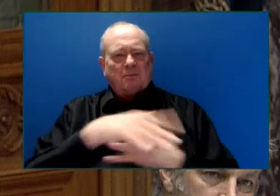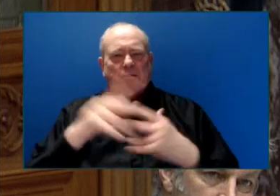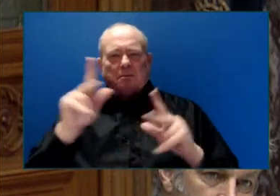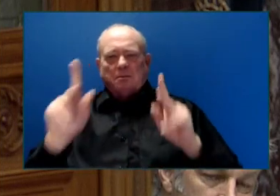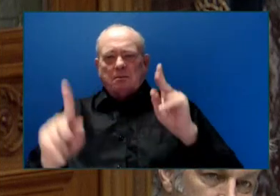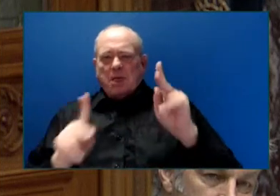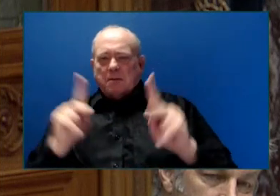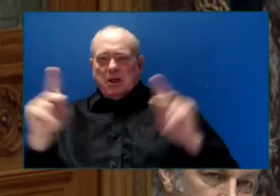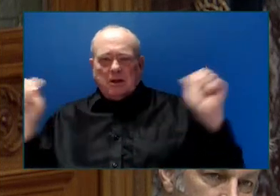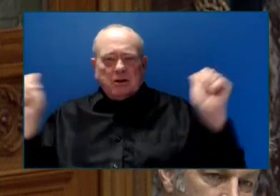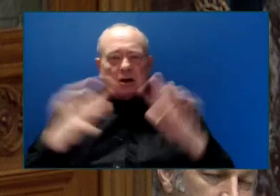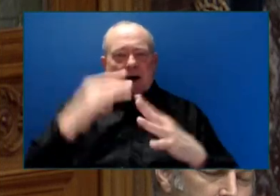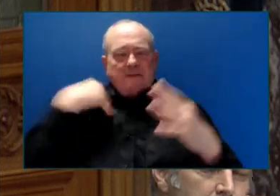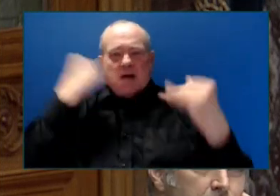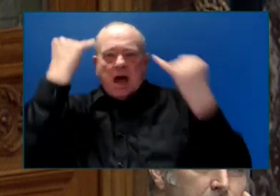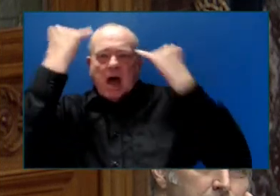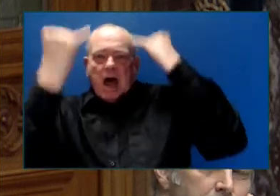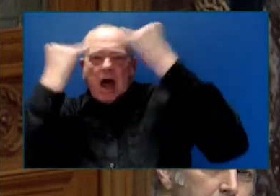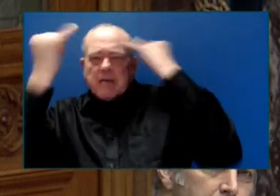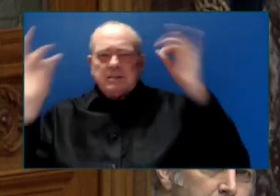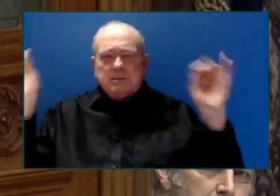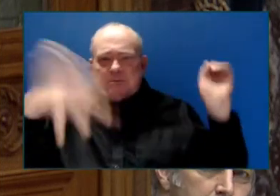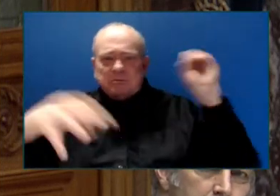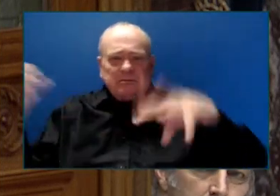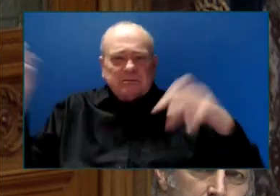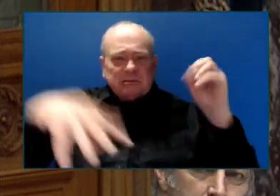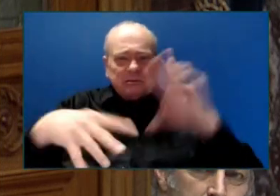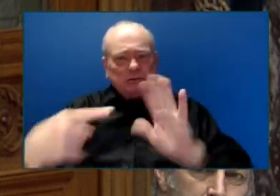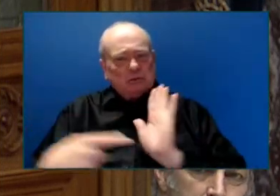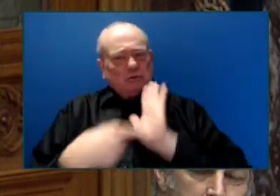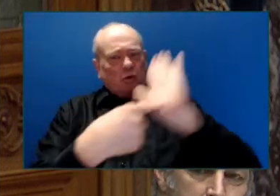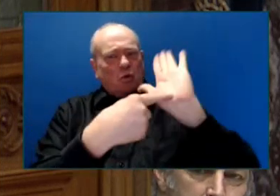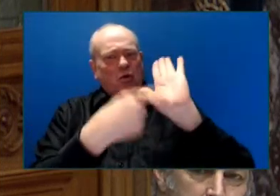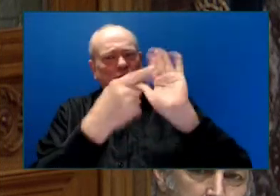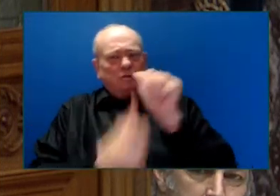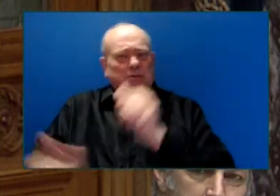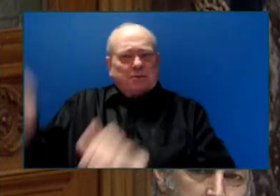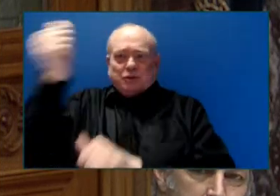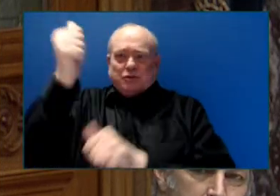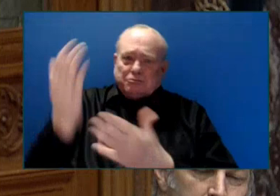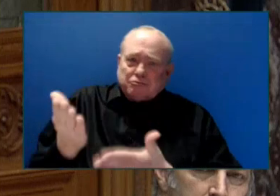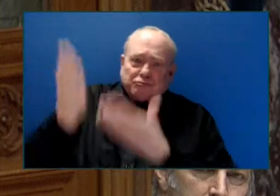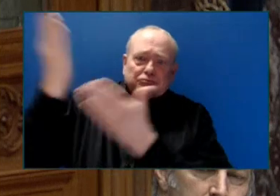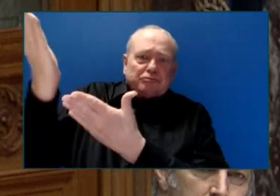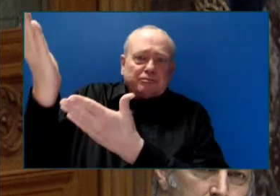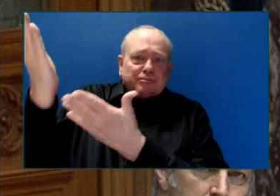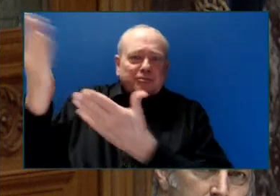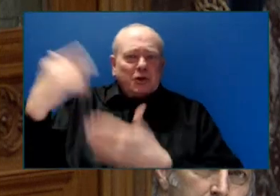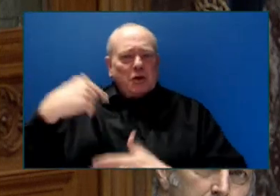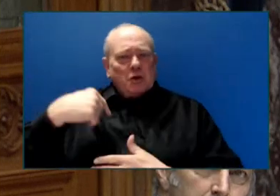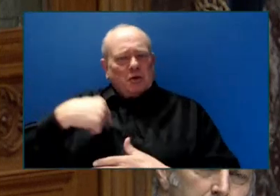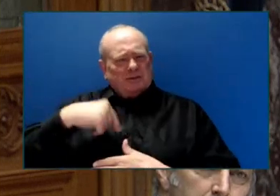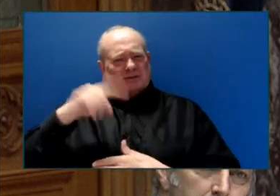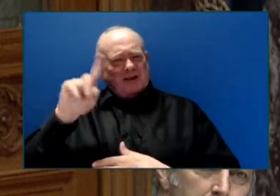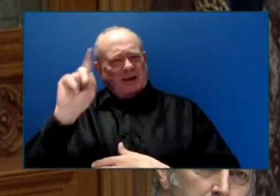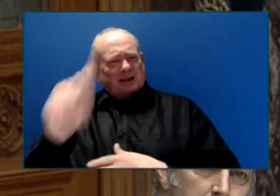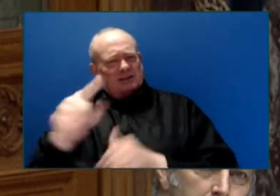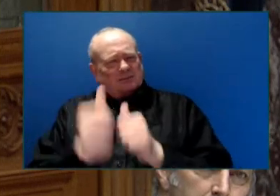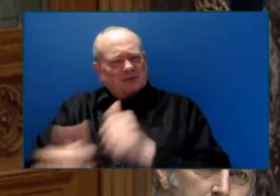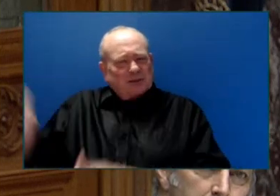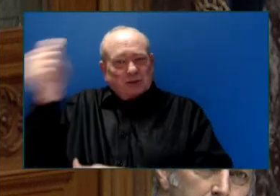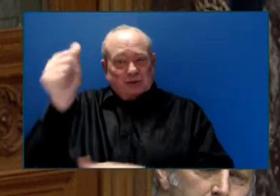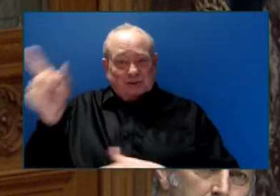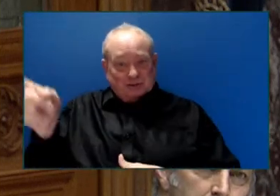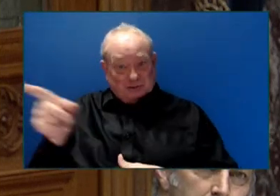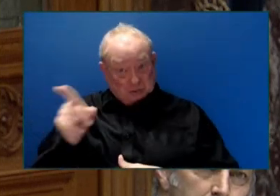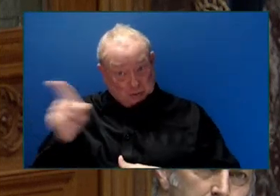Premier and this Minister for their support. My question to the Premier, will he commit, on the record, to come to